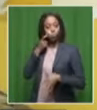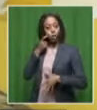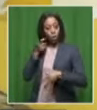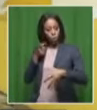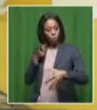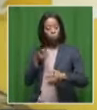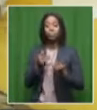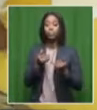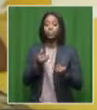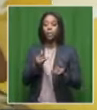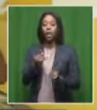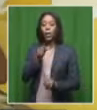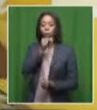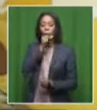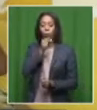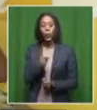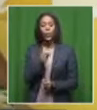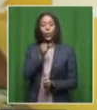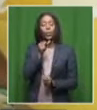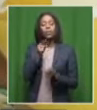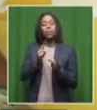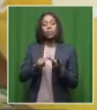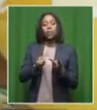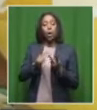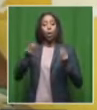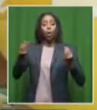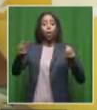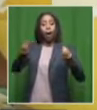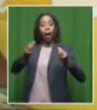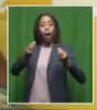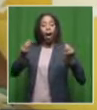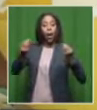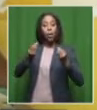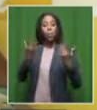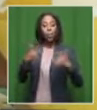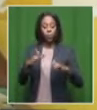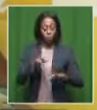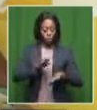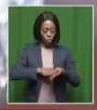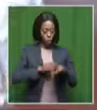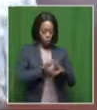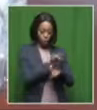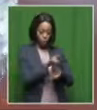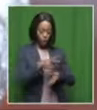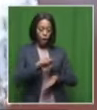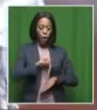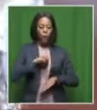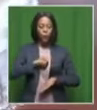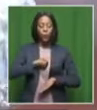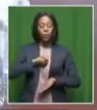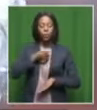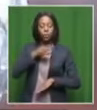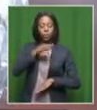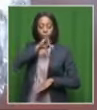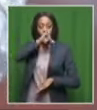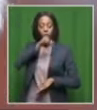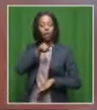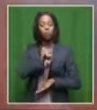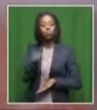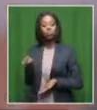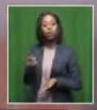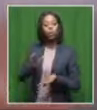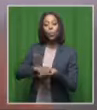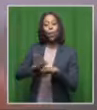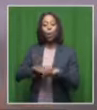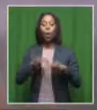Bubbly smoking is becoming more and more popular especially among young people and particularly during